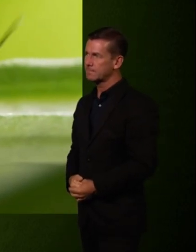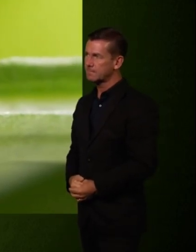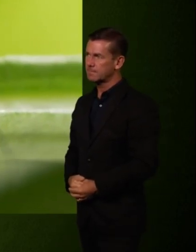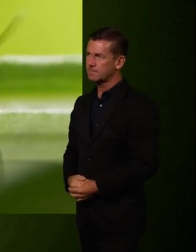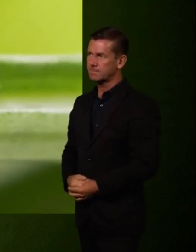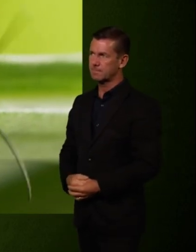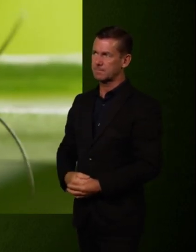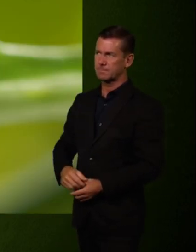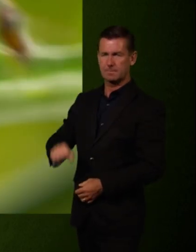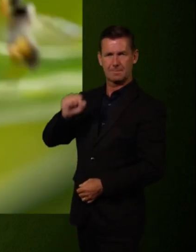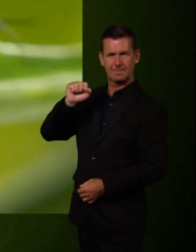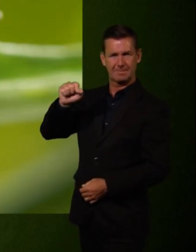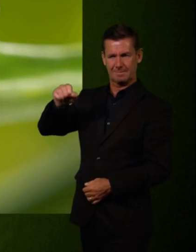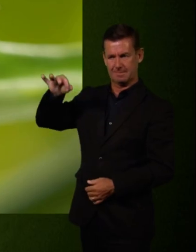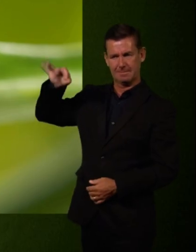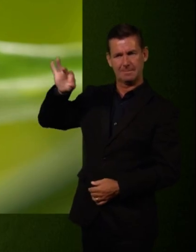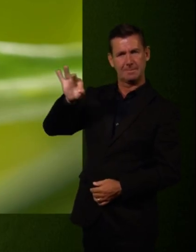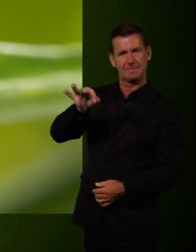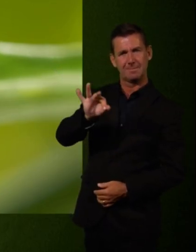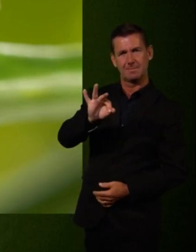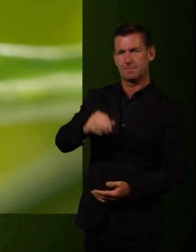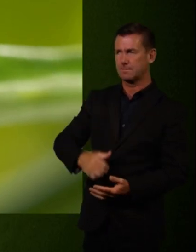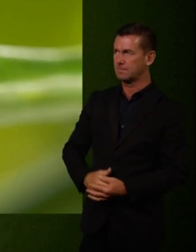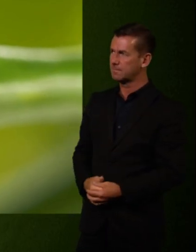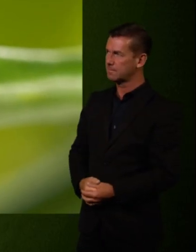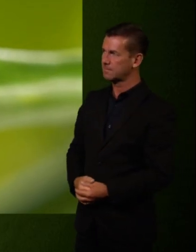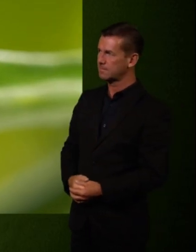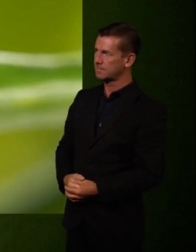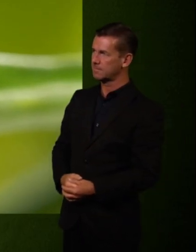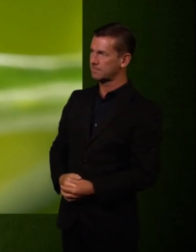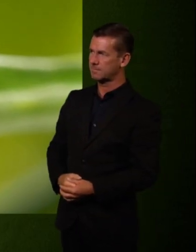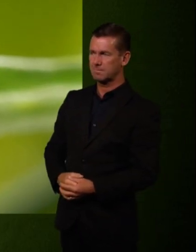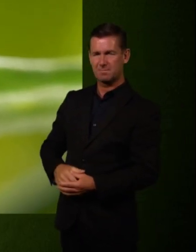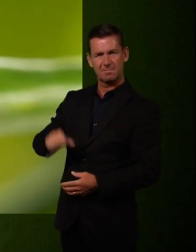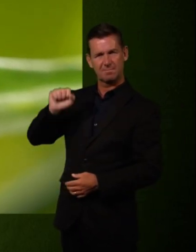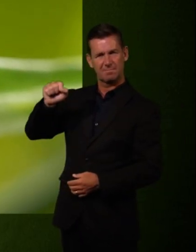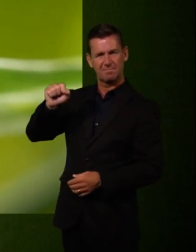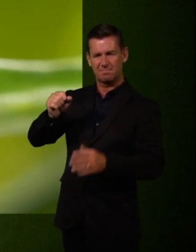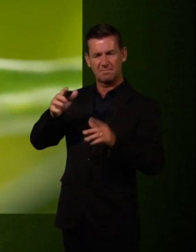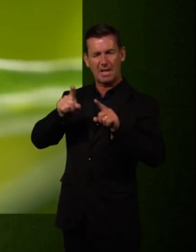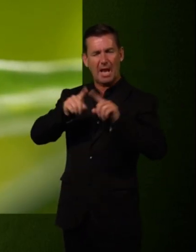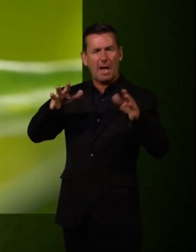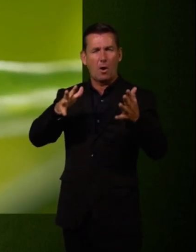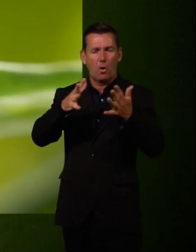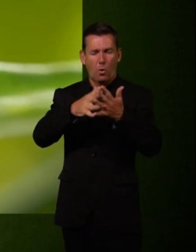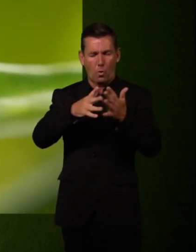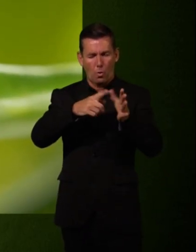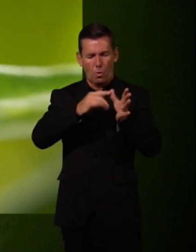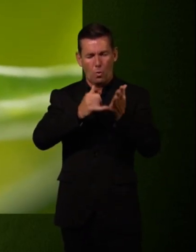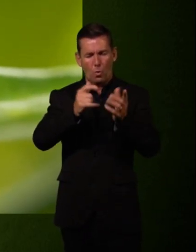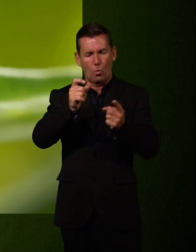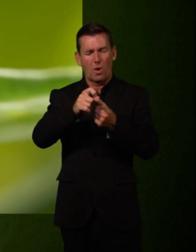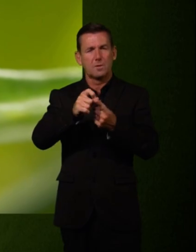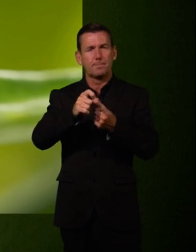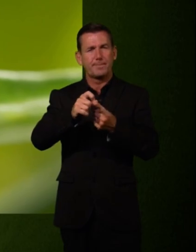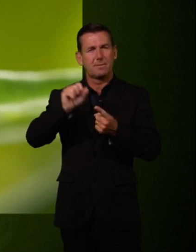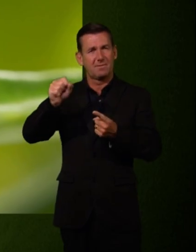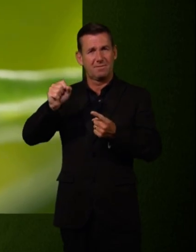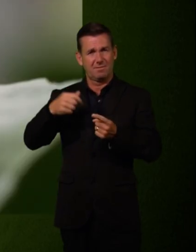Cotesia glomerata, a type of solitary wasp no bigger than a flying ant.